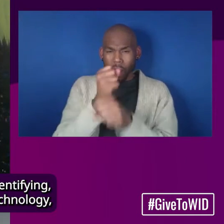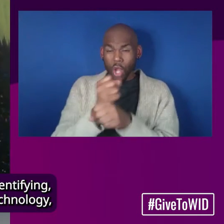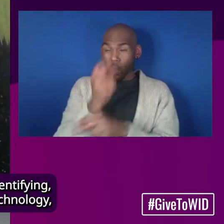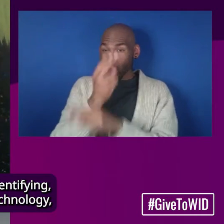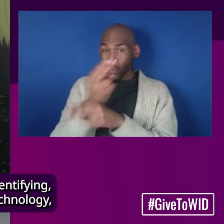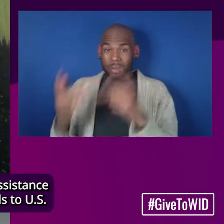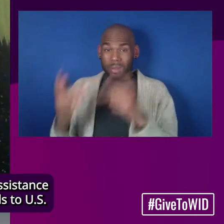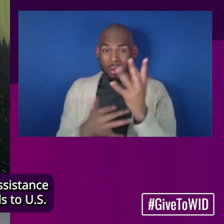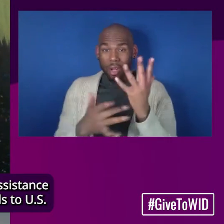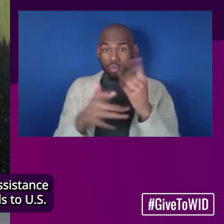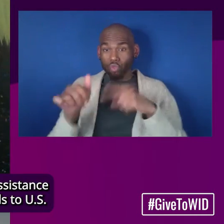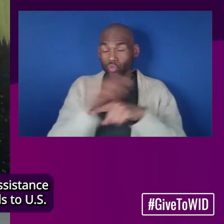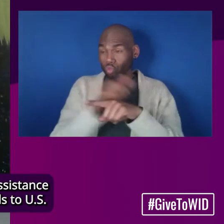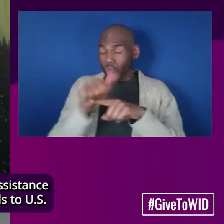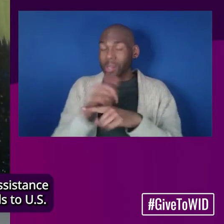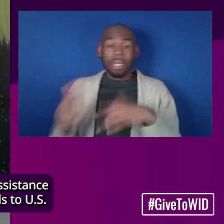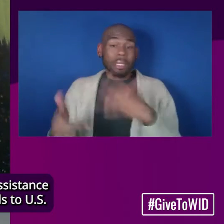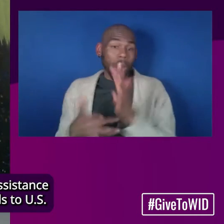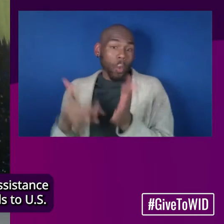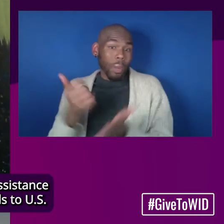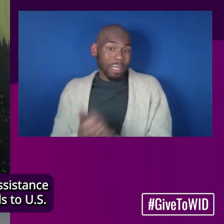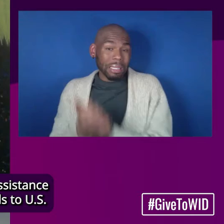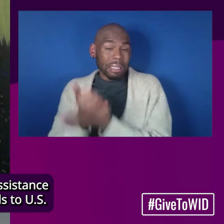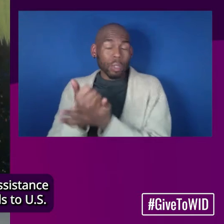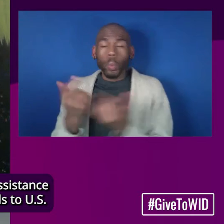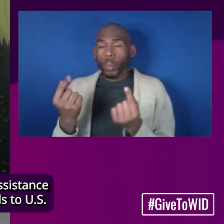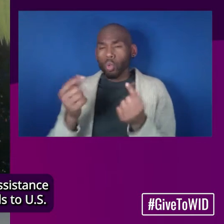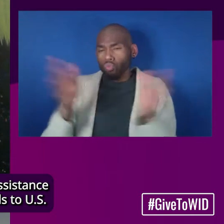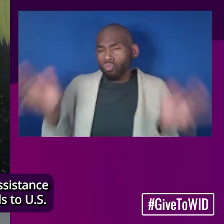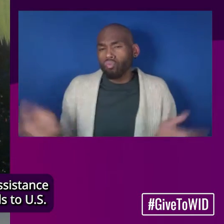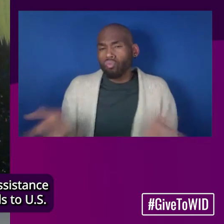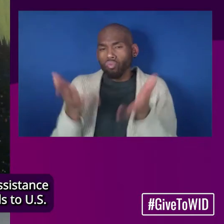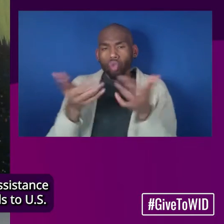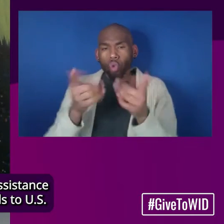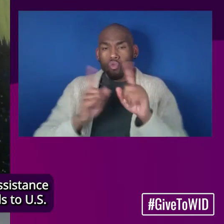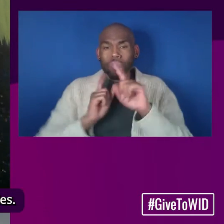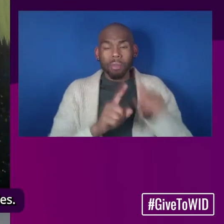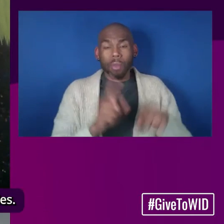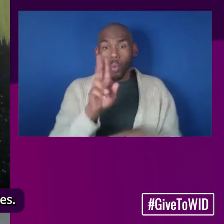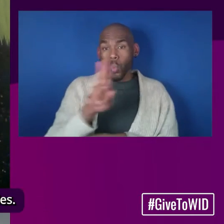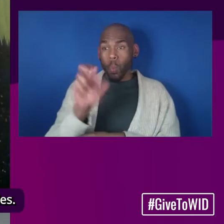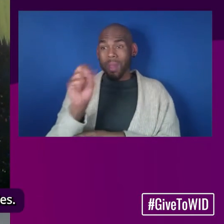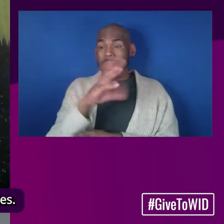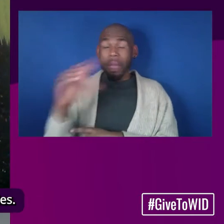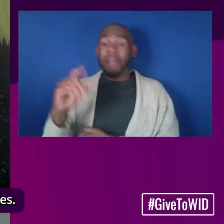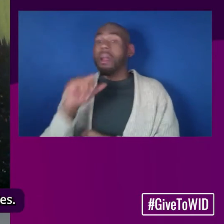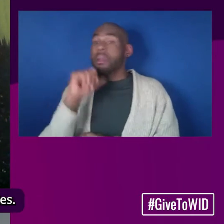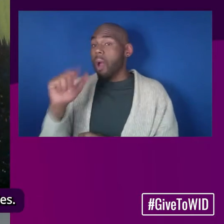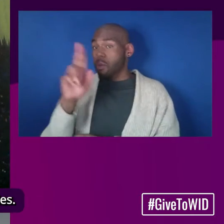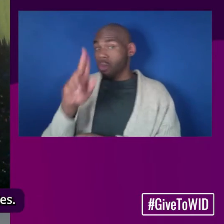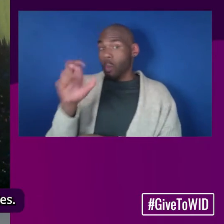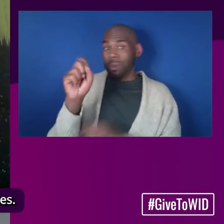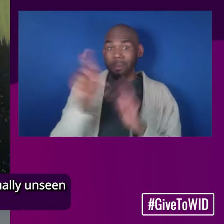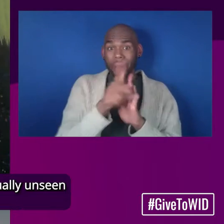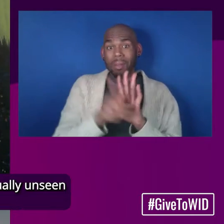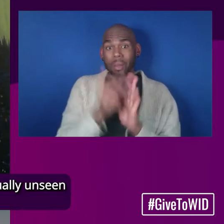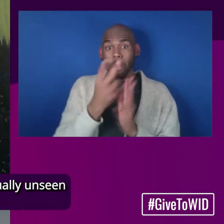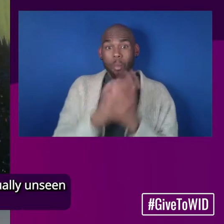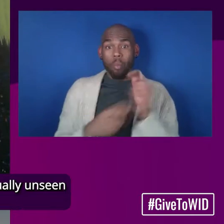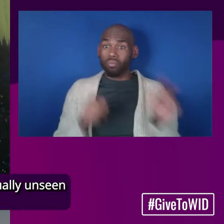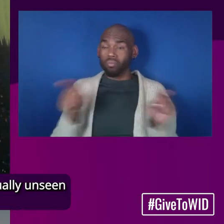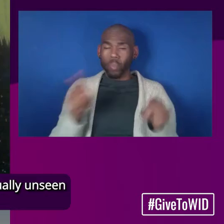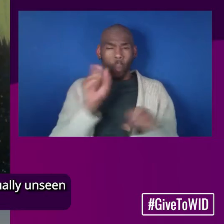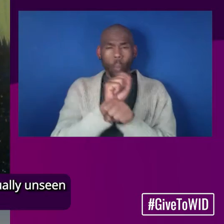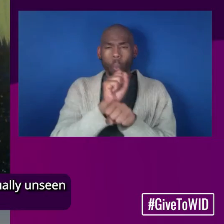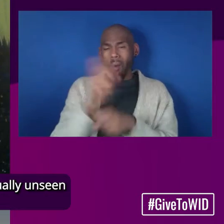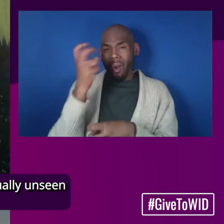technology, training, and technical assistance that drives and responds to U.S. and non-U.S. policies. The work is